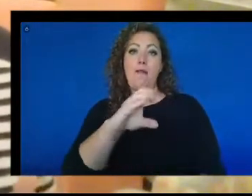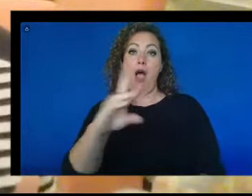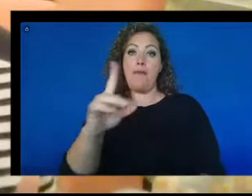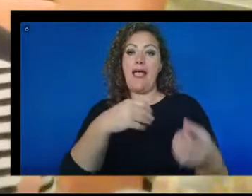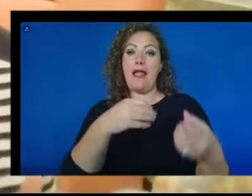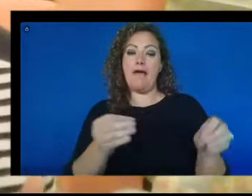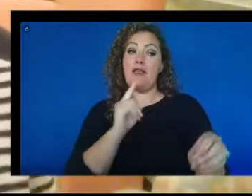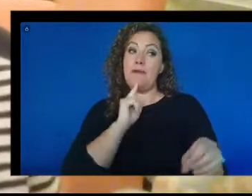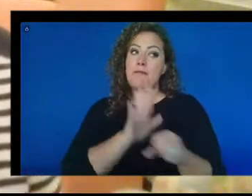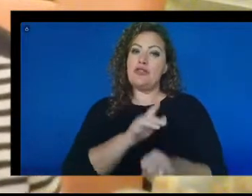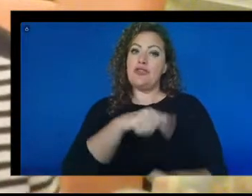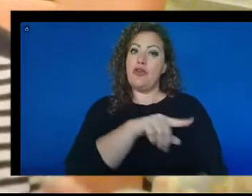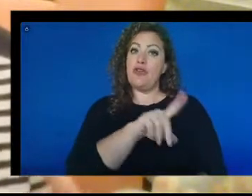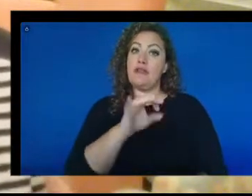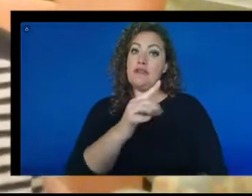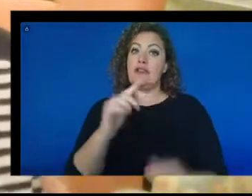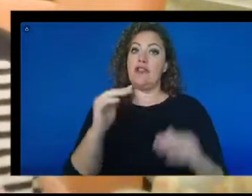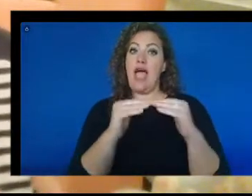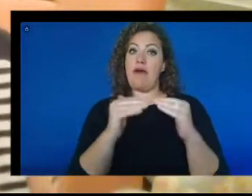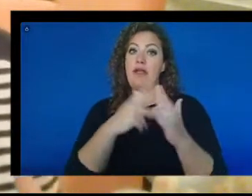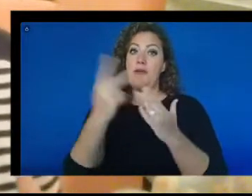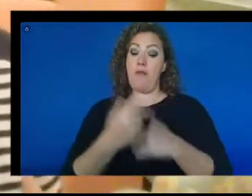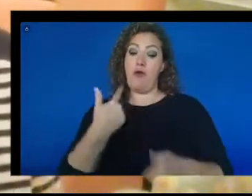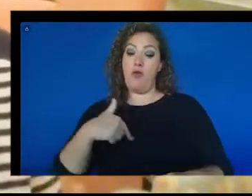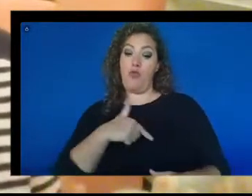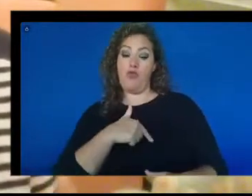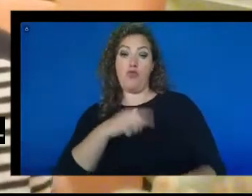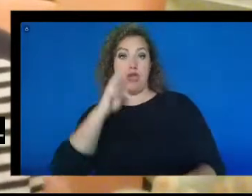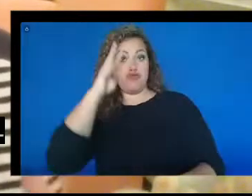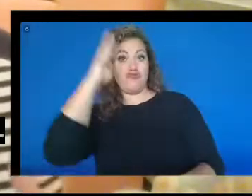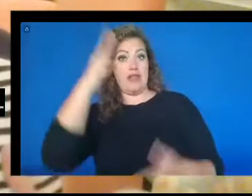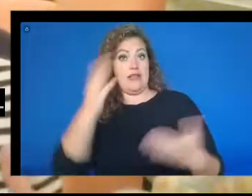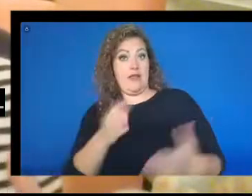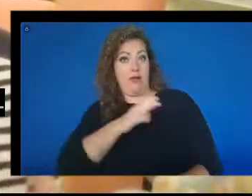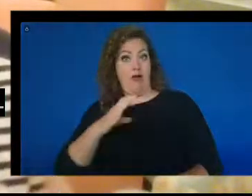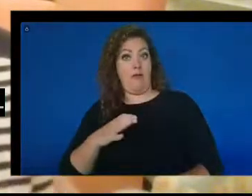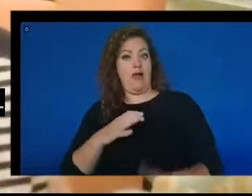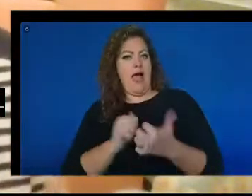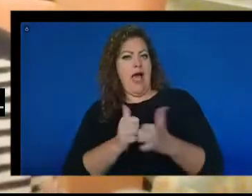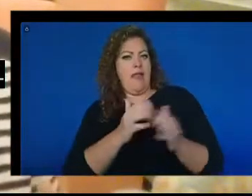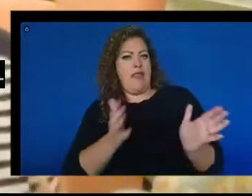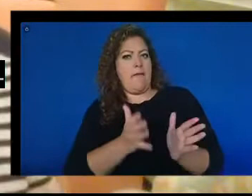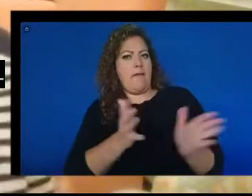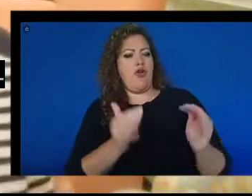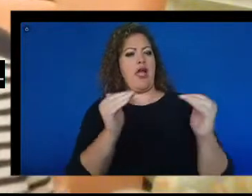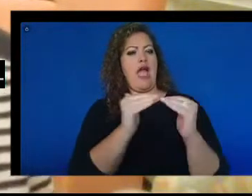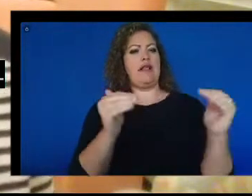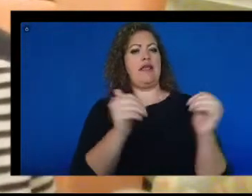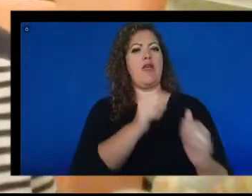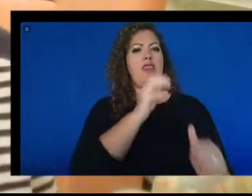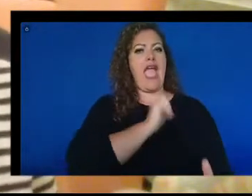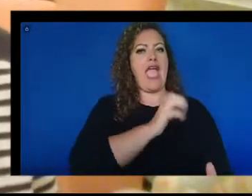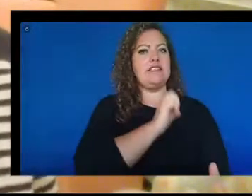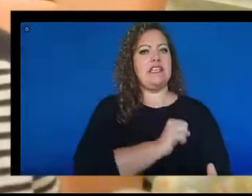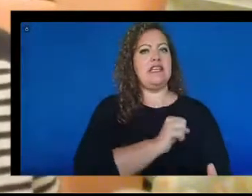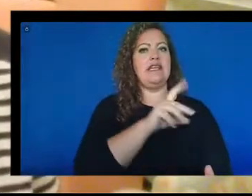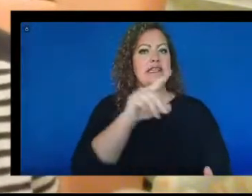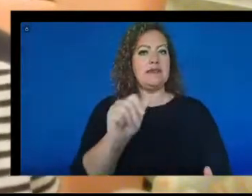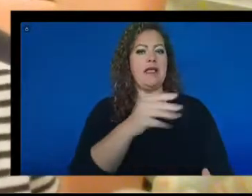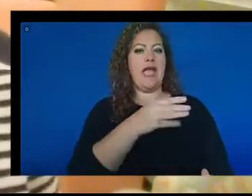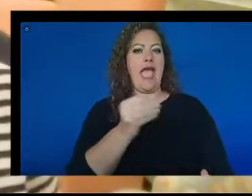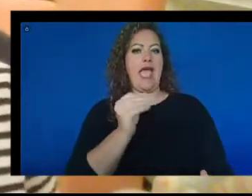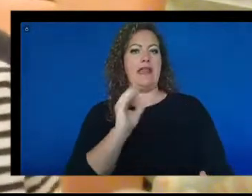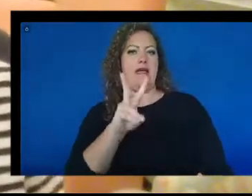digital equity programs that we created here in Congress are promoting equity among our aging, disabled, and our